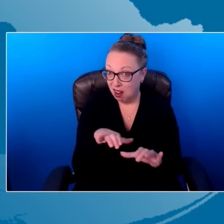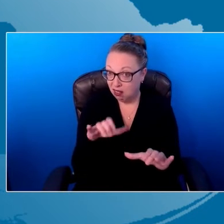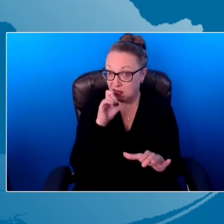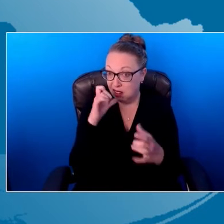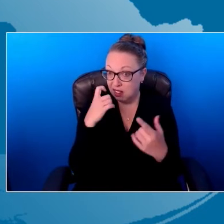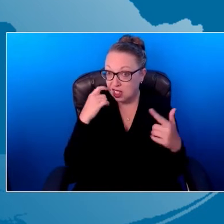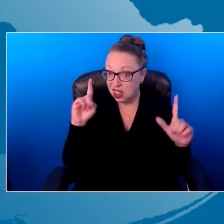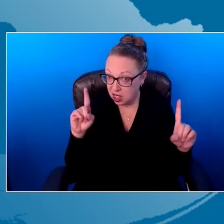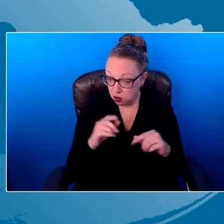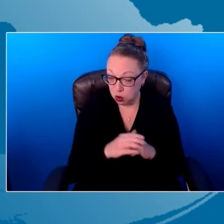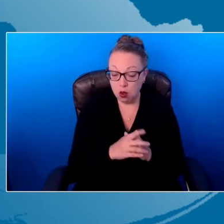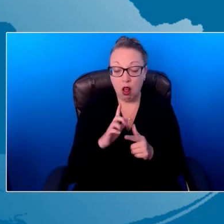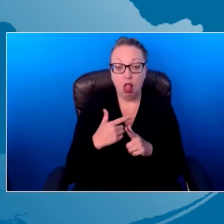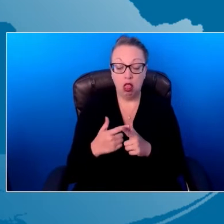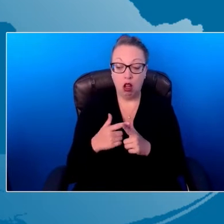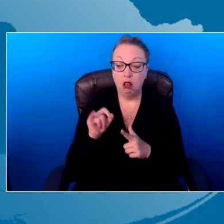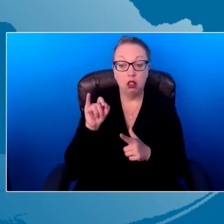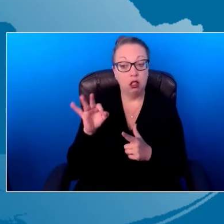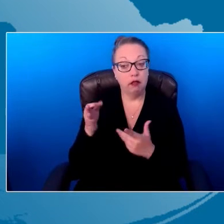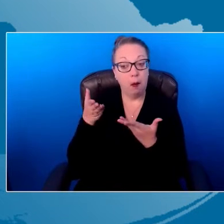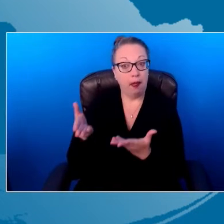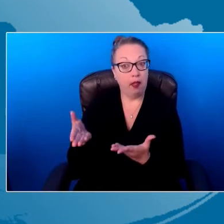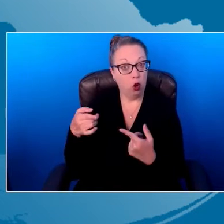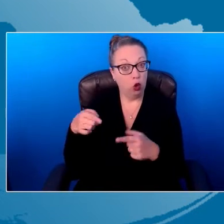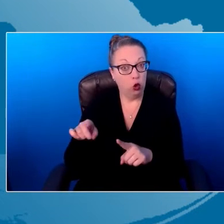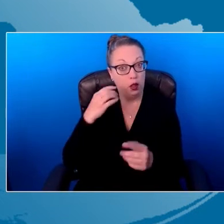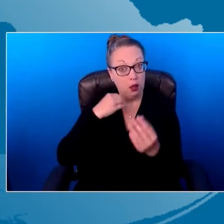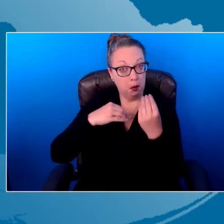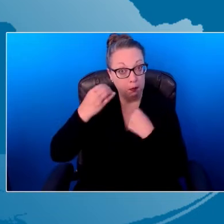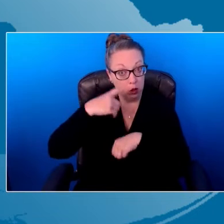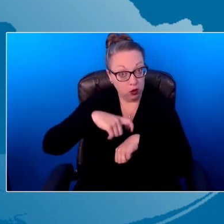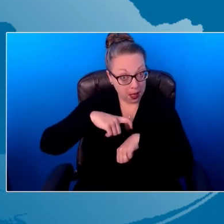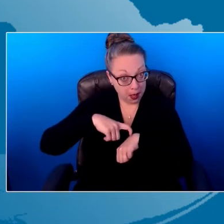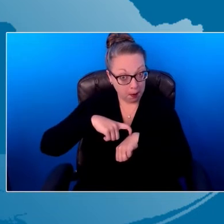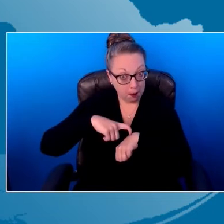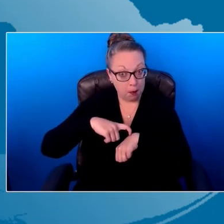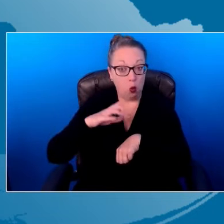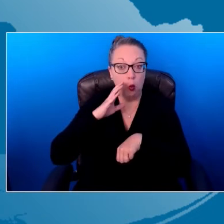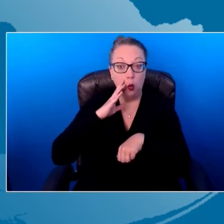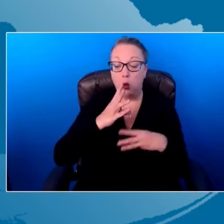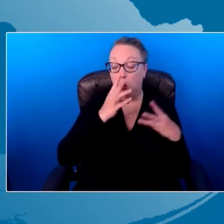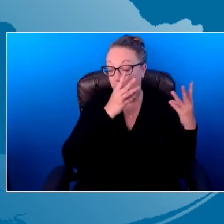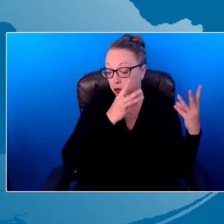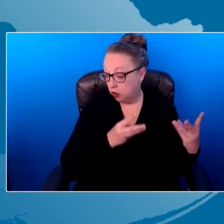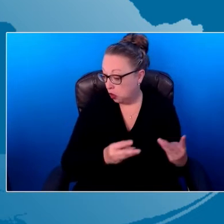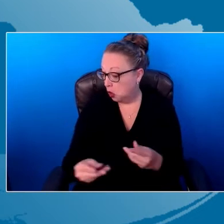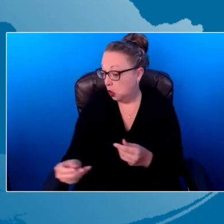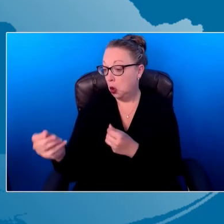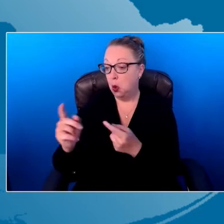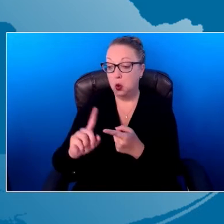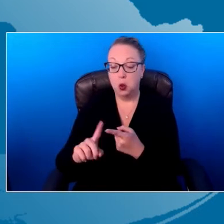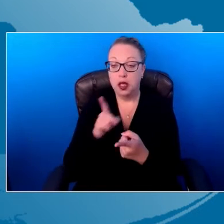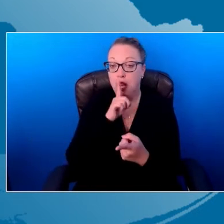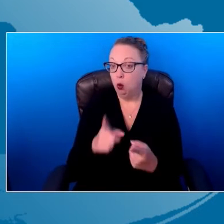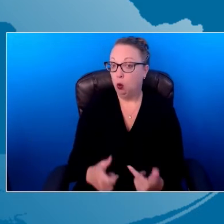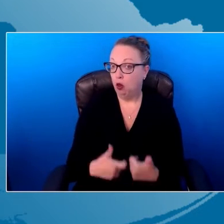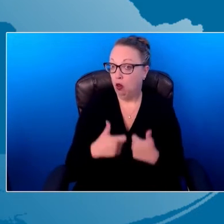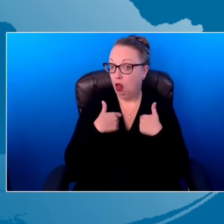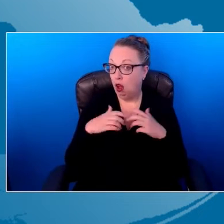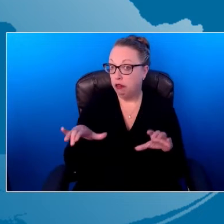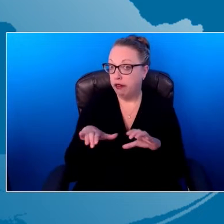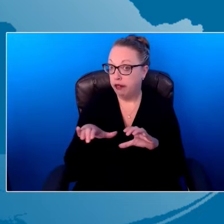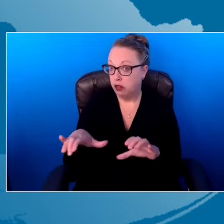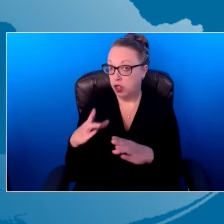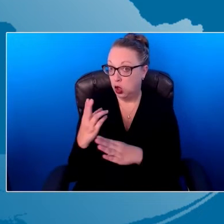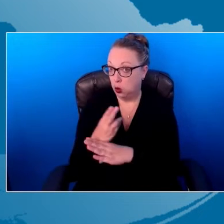if I'm there during a meal time or snack time, and we plan for that for today, then we're going to flow right into that real life activity. And we're going to use